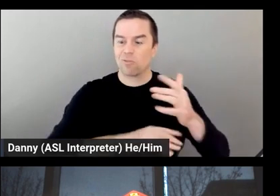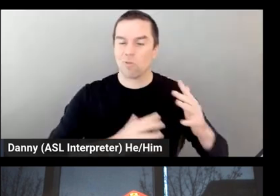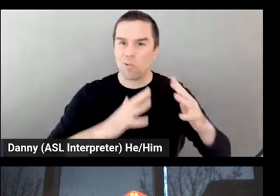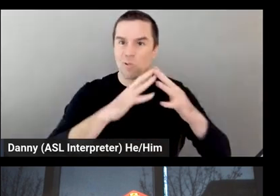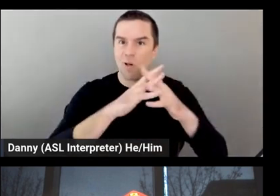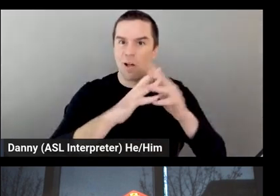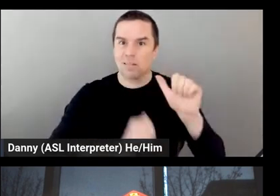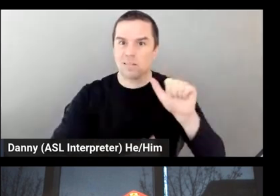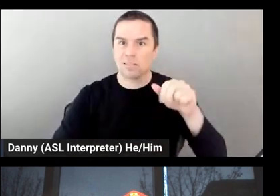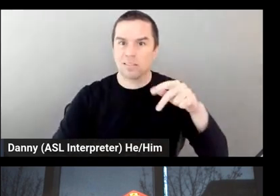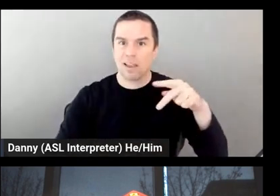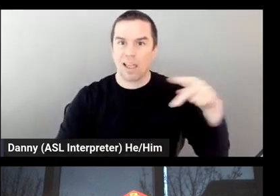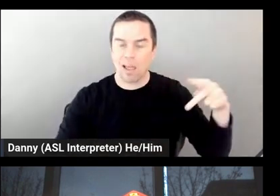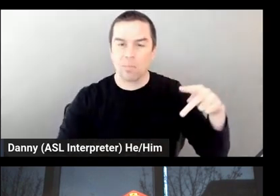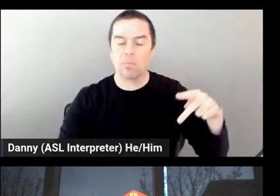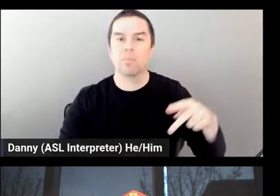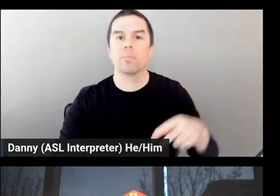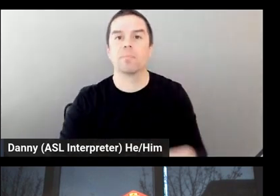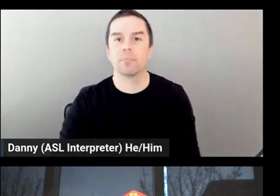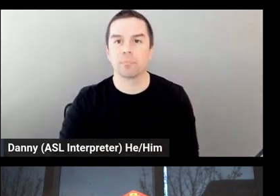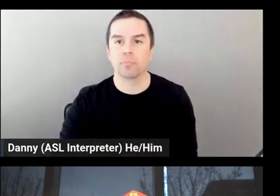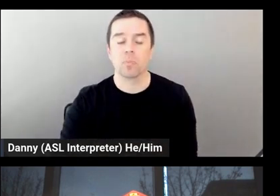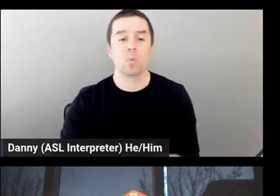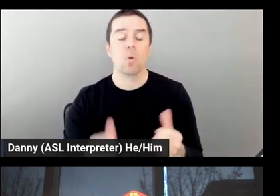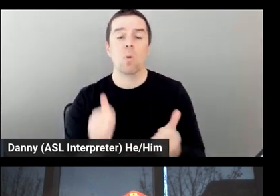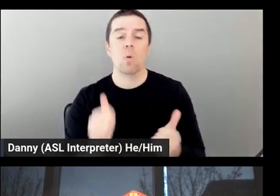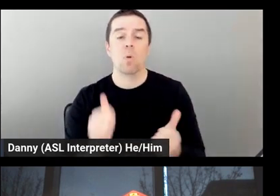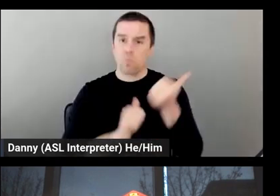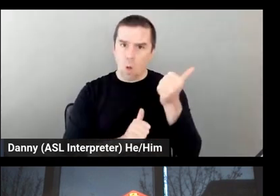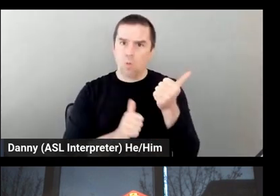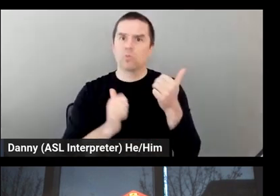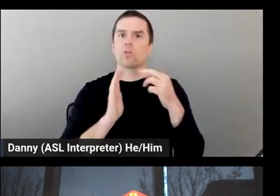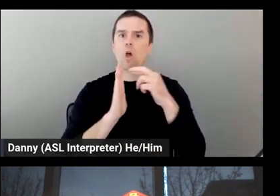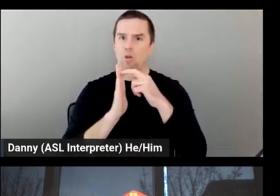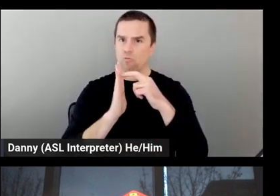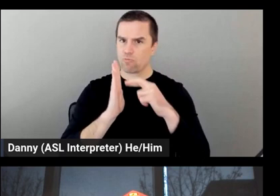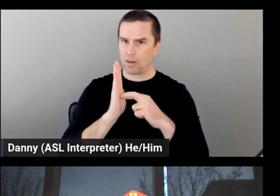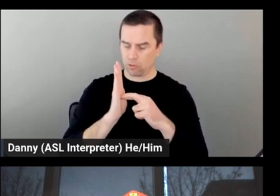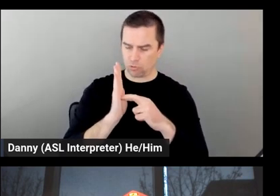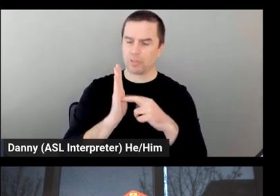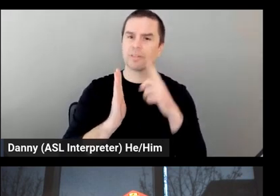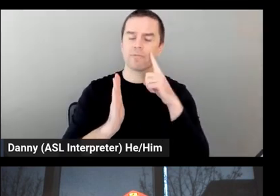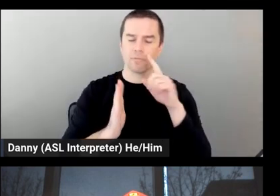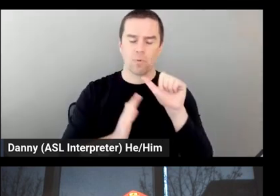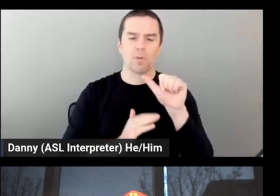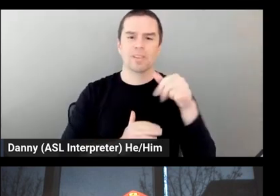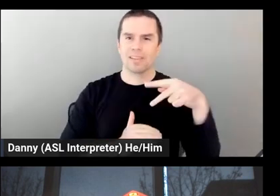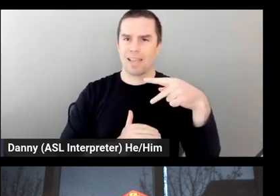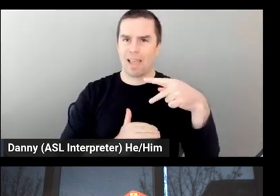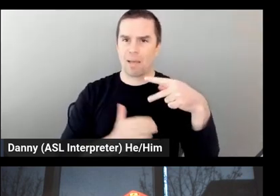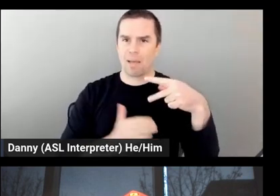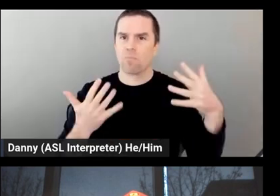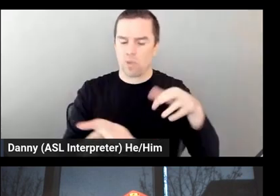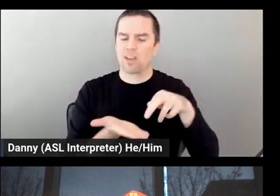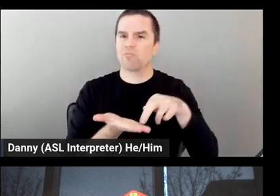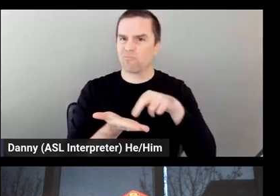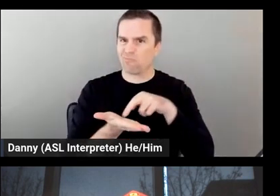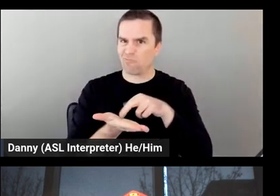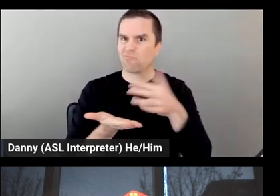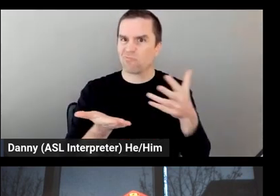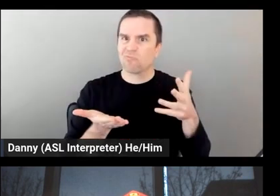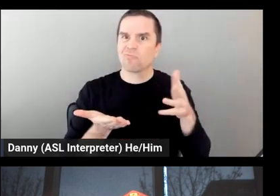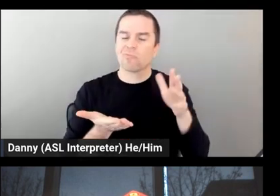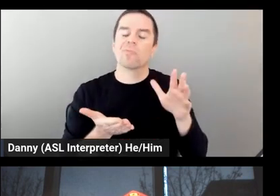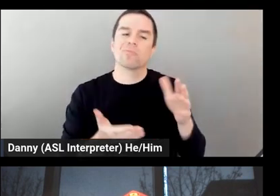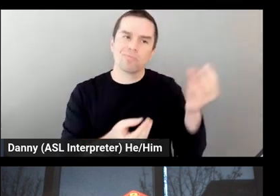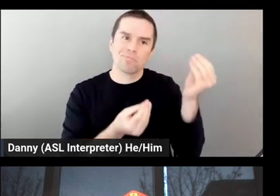registering in the app. So, they are giving us consent to track what their preferences and behaviors are, which, of course, is not for